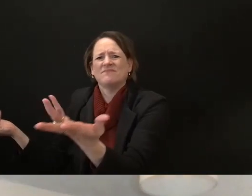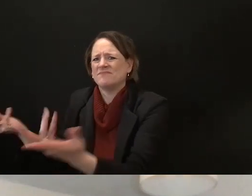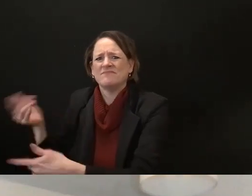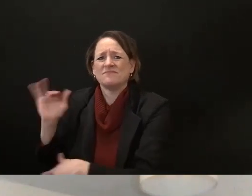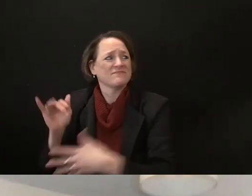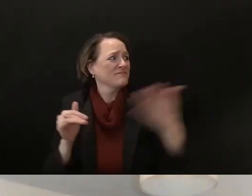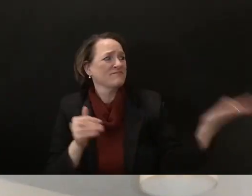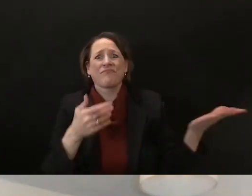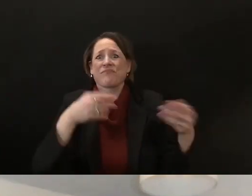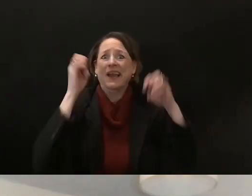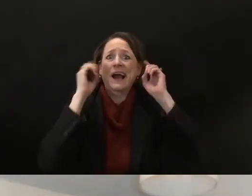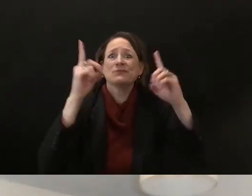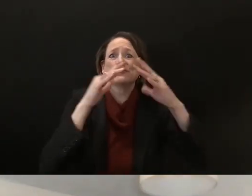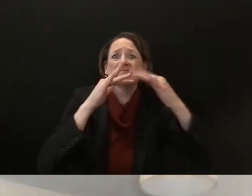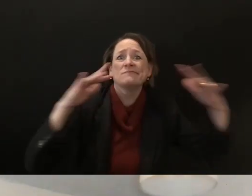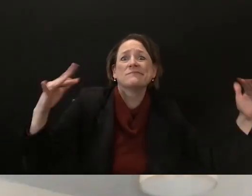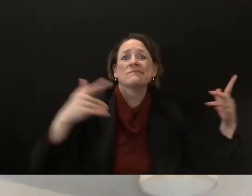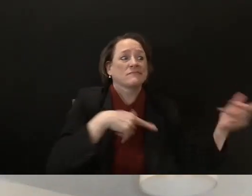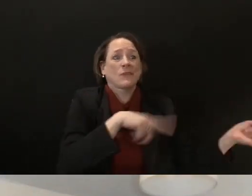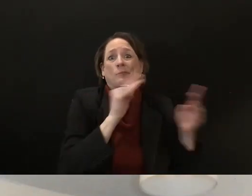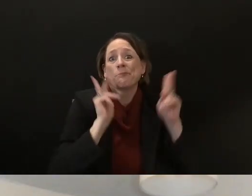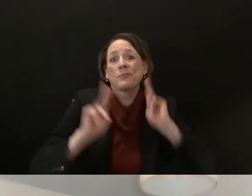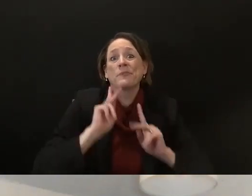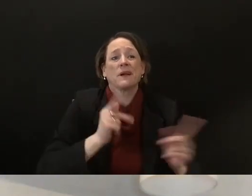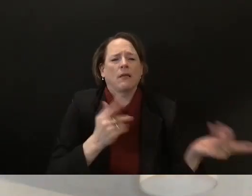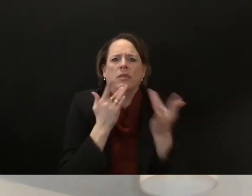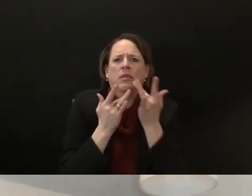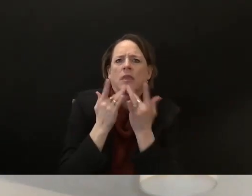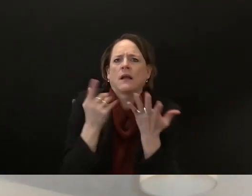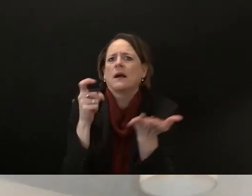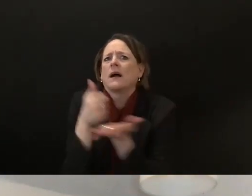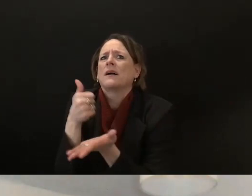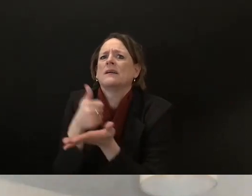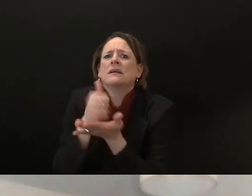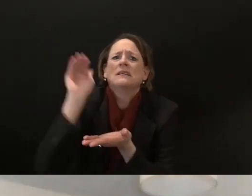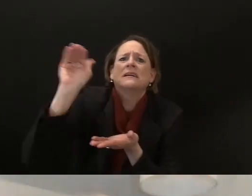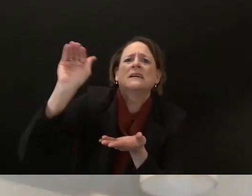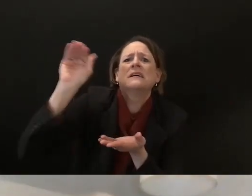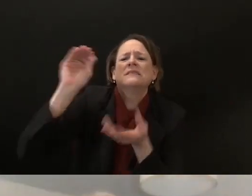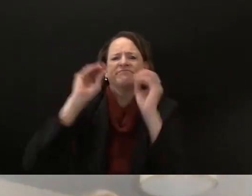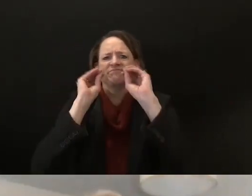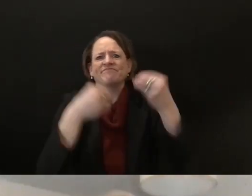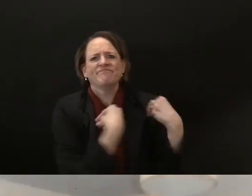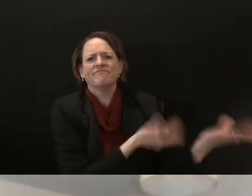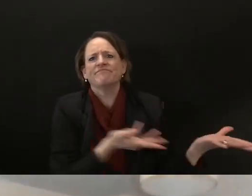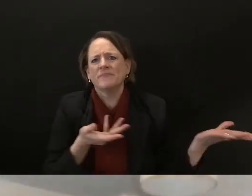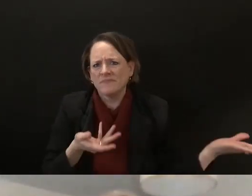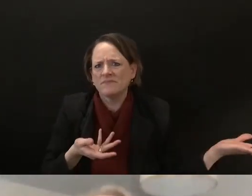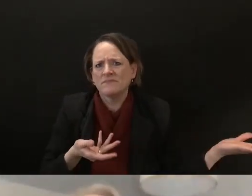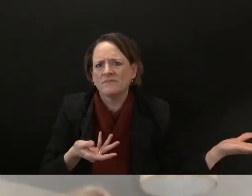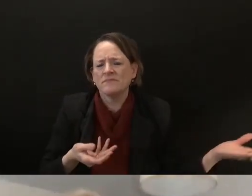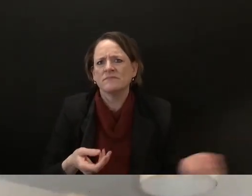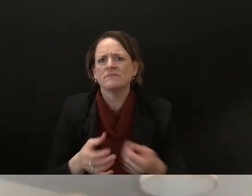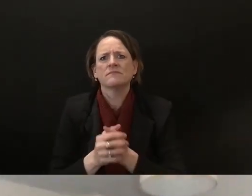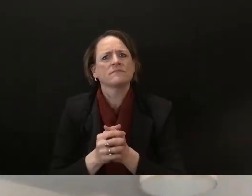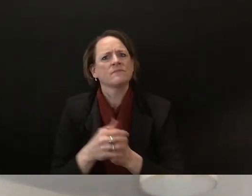you know obviously you know heavily involved you know as far as the civil rights marches going on this summer and stuff like that but i plan to now that session has